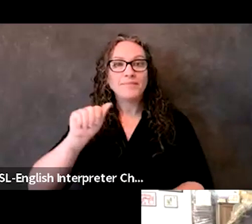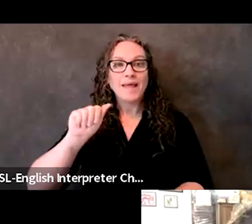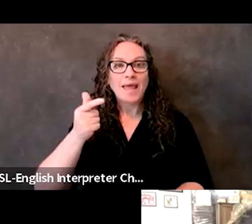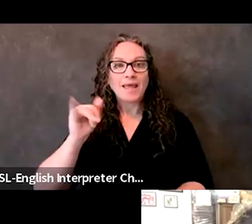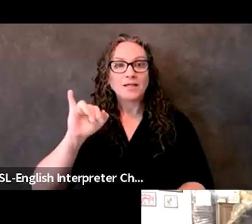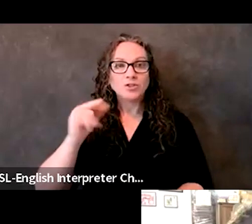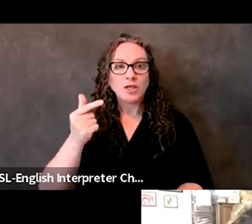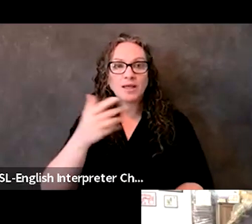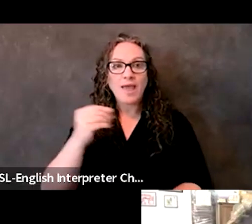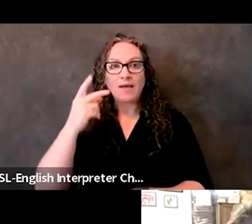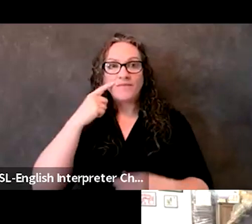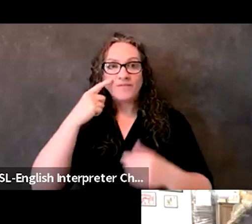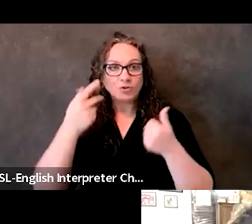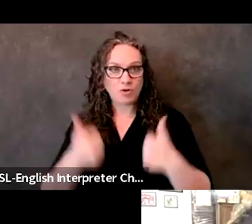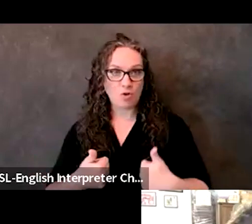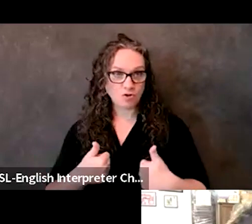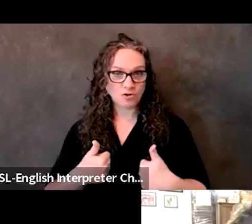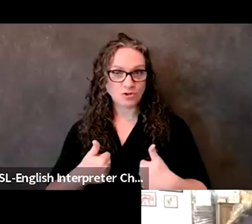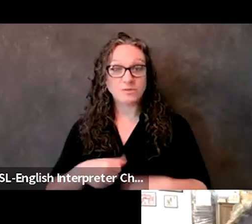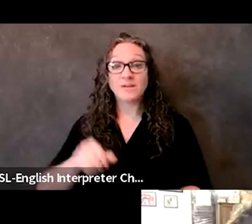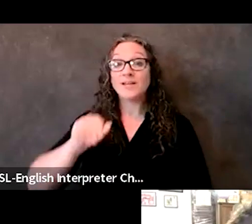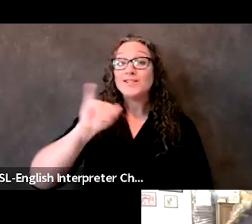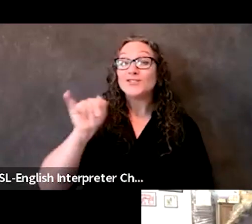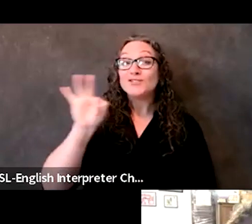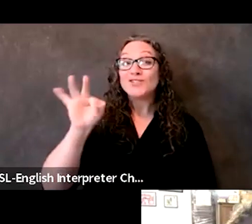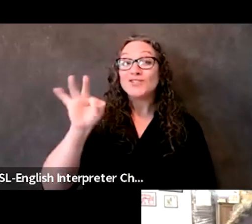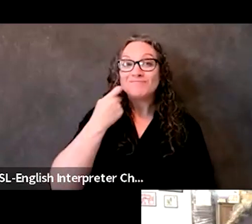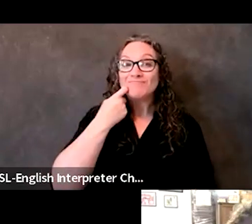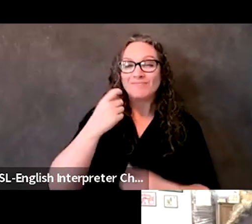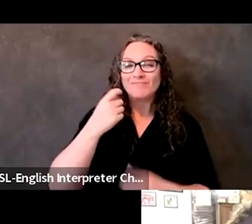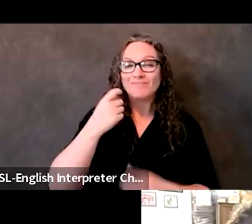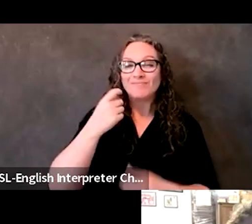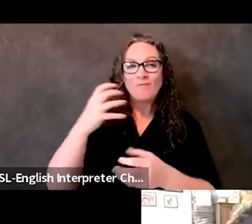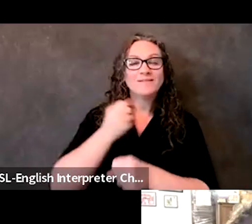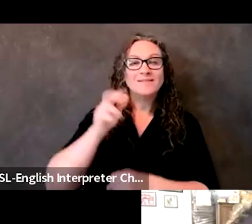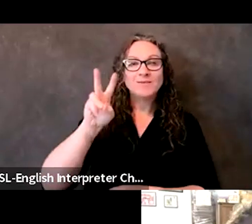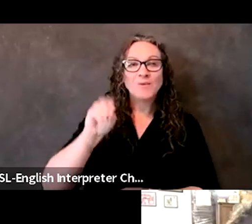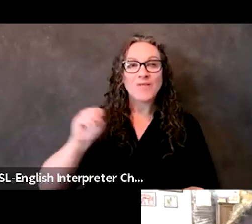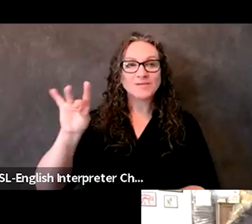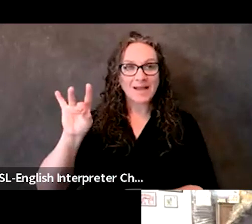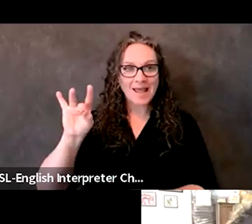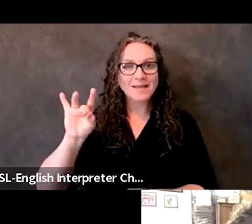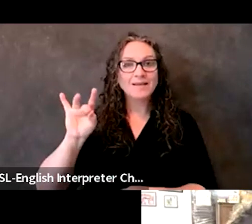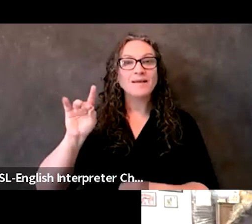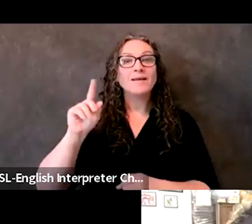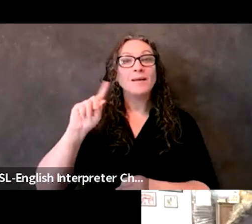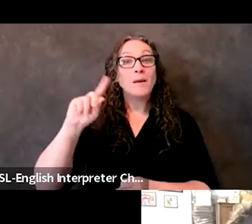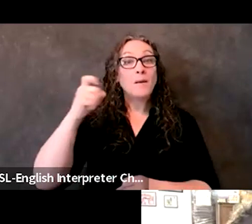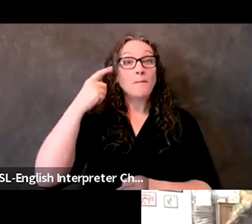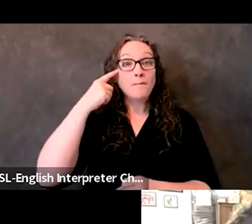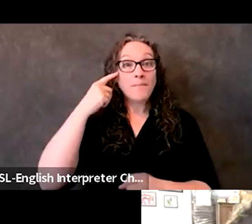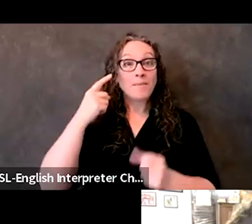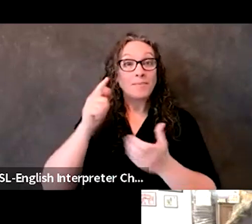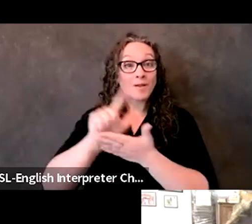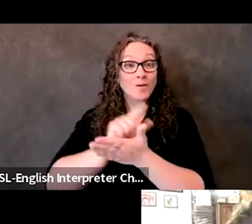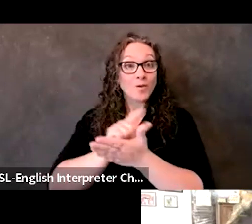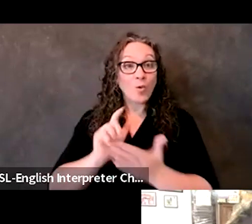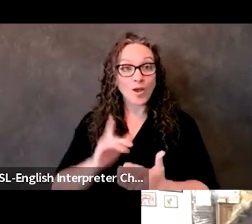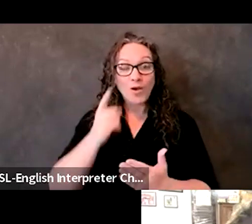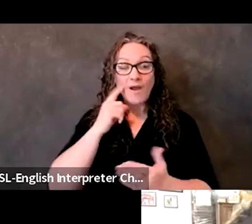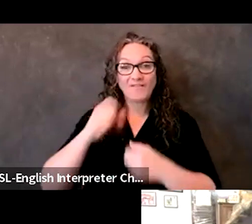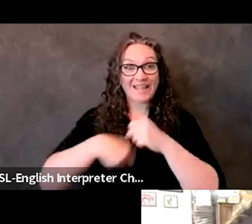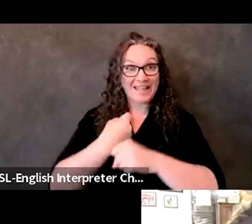Jeff is a recipient of the 2008 California Public Lawyer of the Year Award. So,